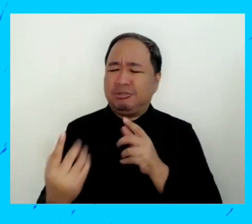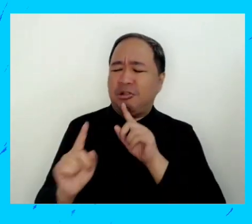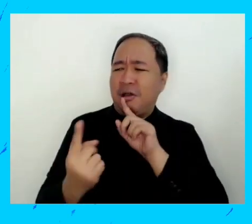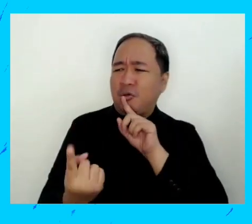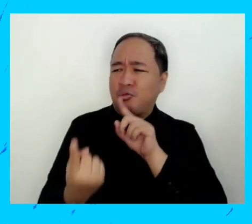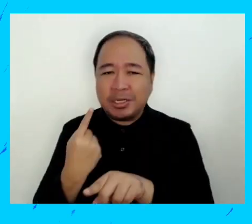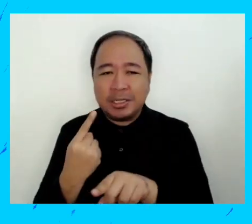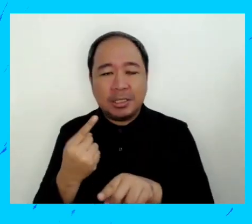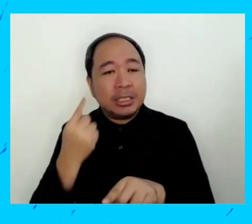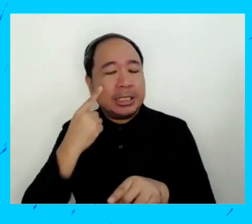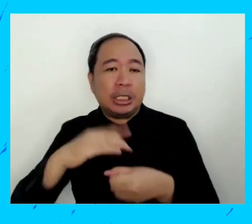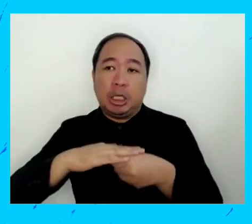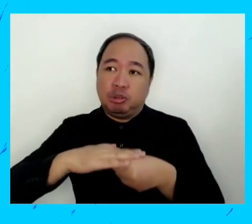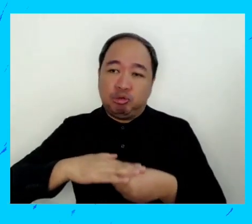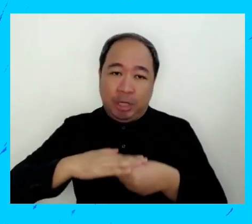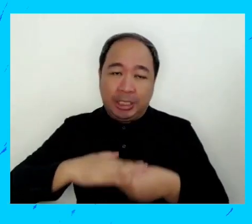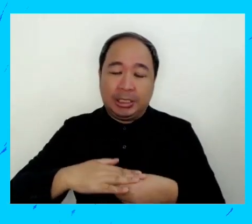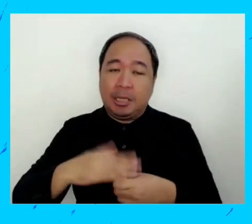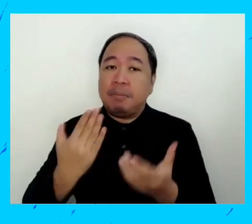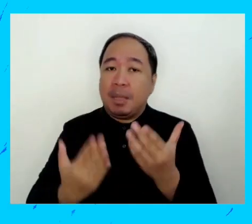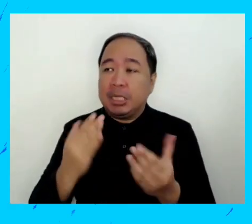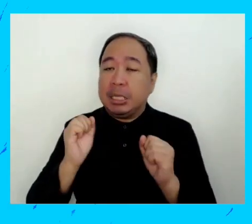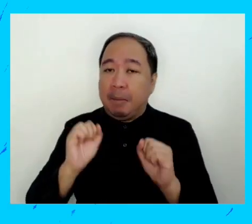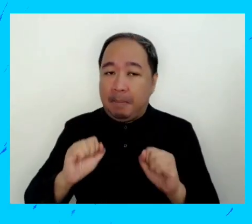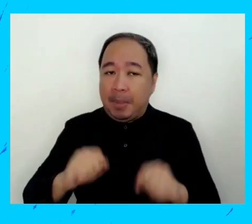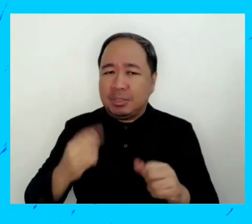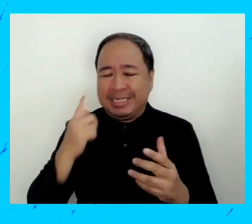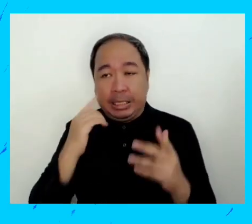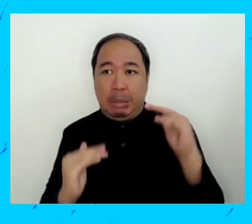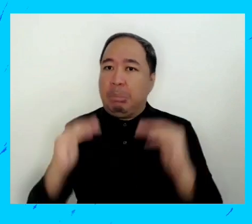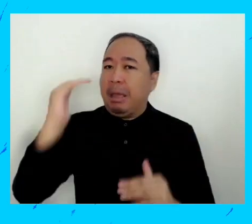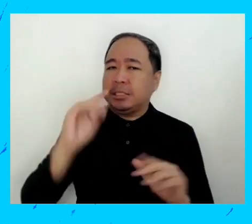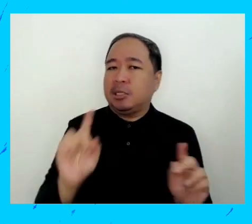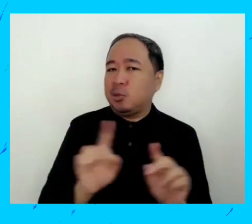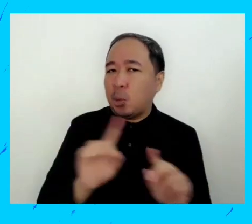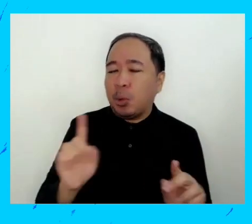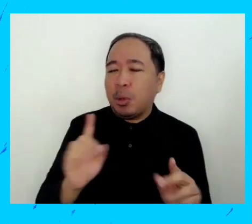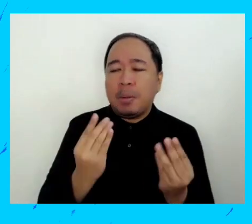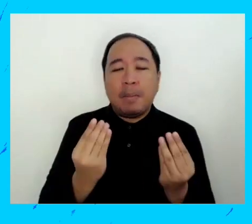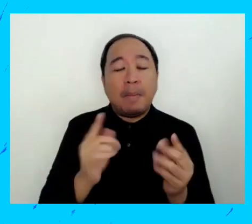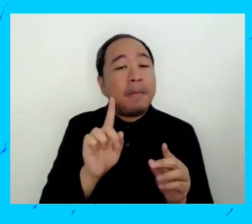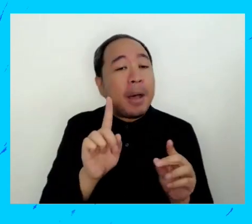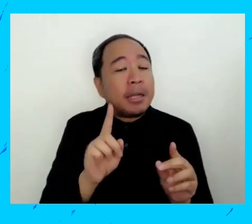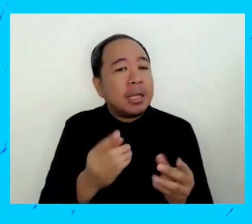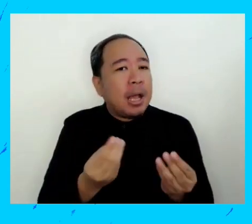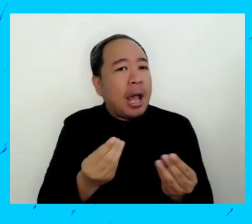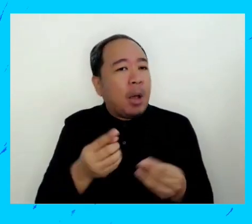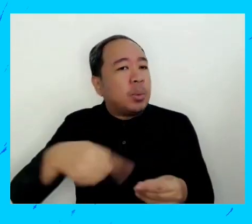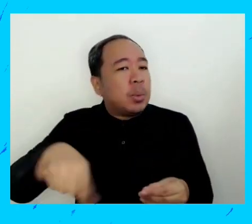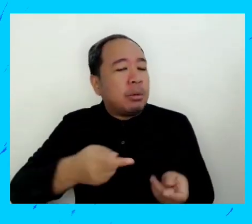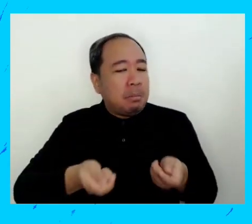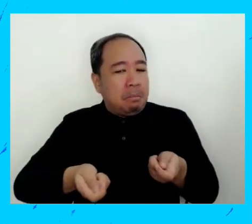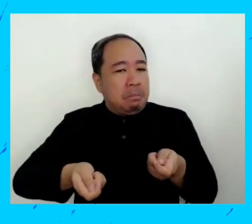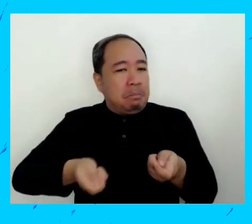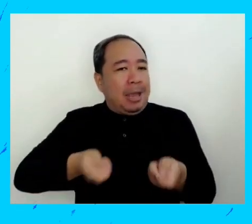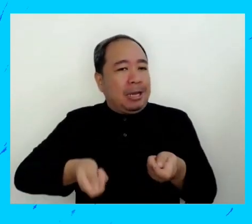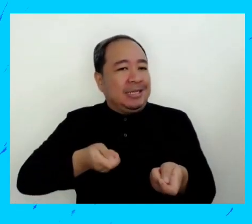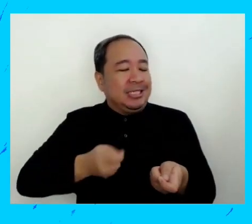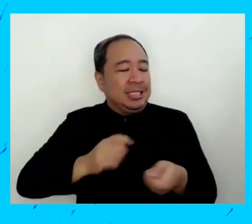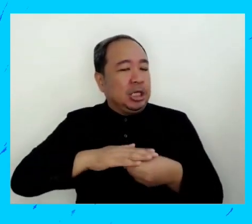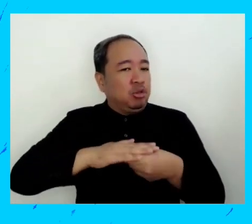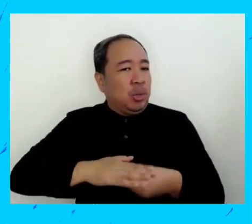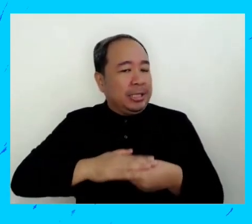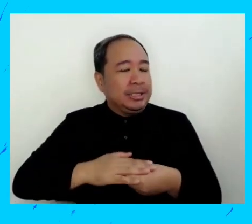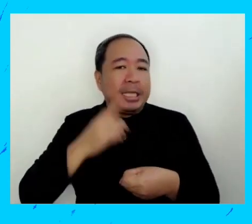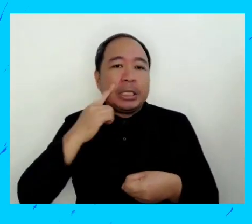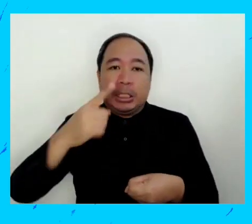reacting to the environment externo. Stress is a very to the exercise, but the